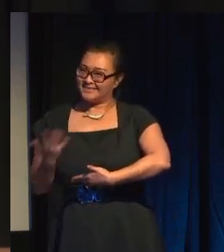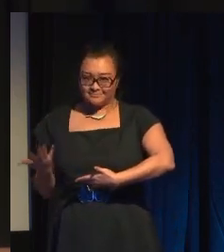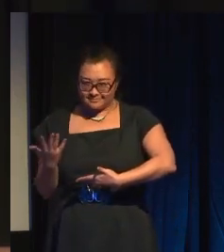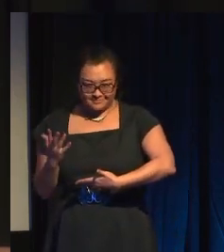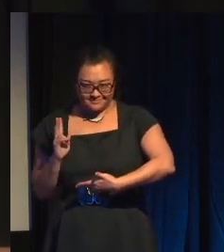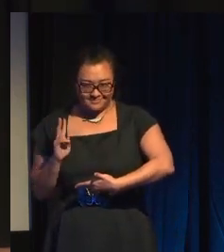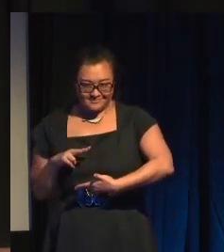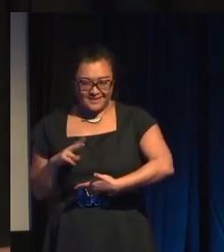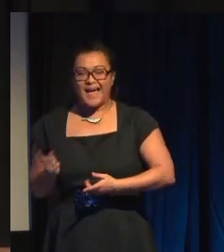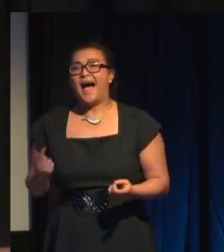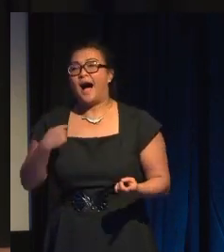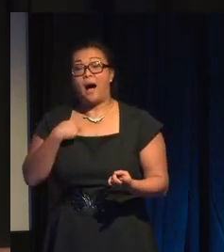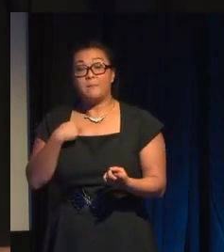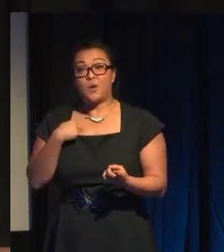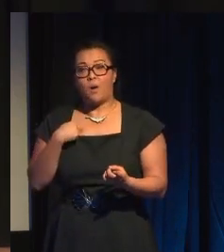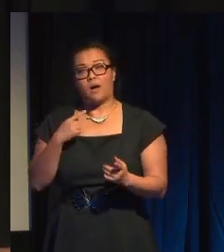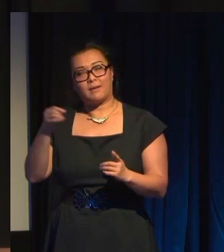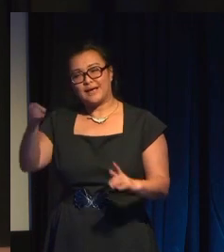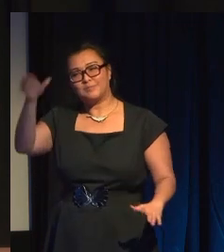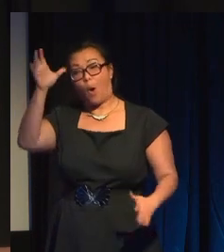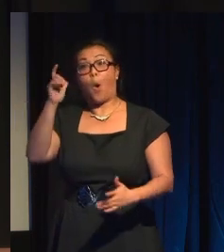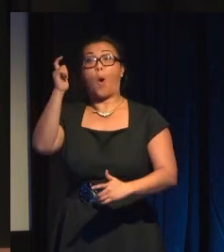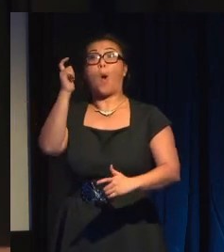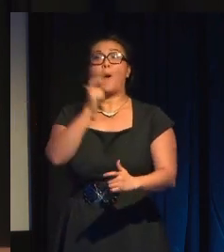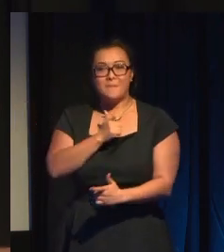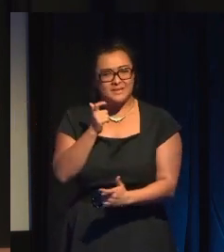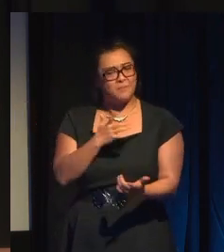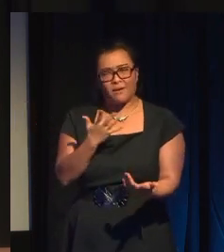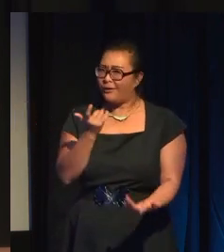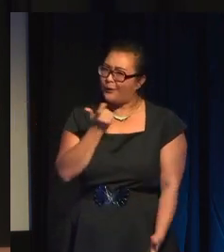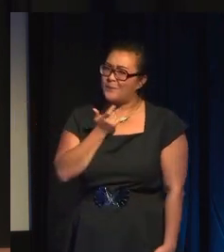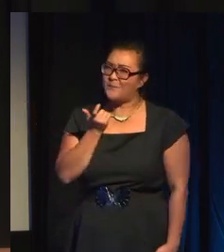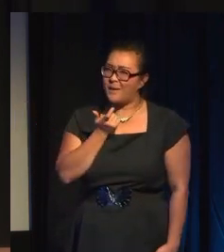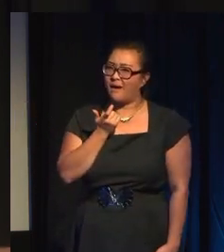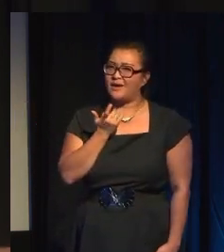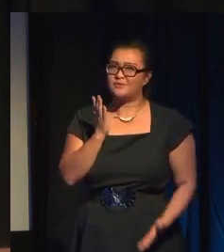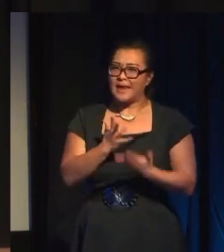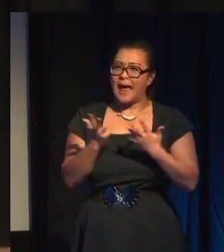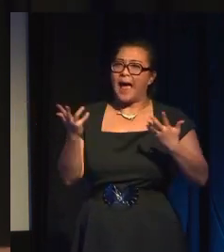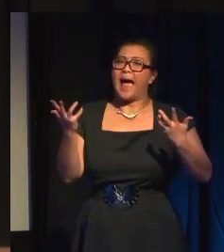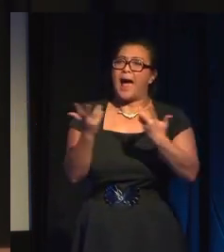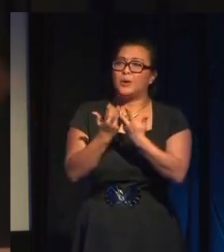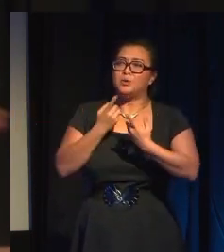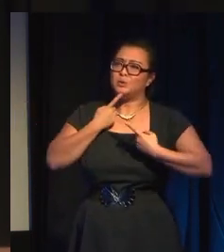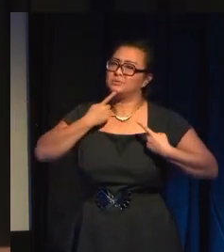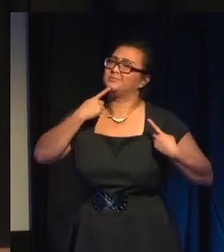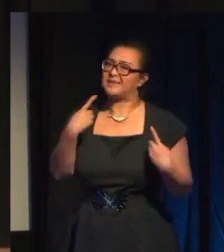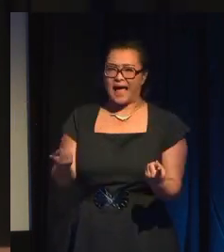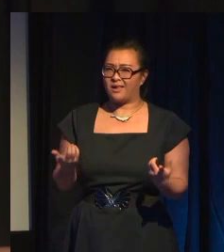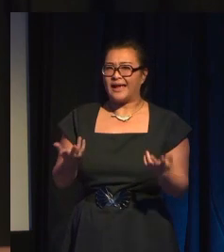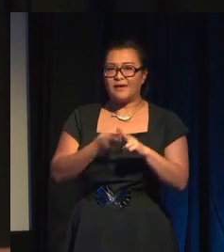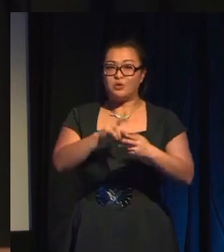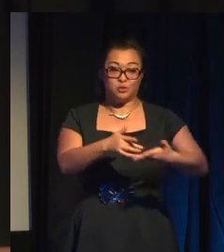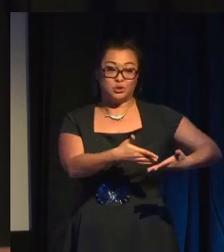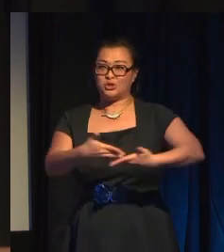stand-up comedy or even comedy. But, you know, like, humour is often in the telling rather than the actual... You know, if you showed half